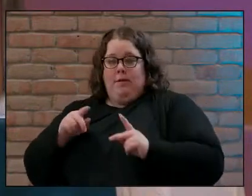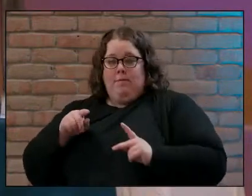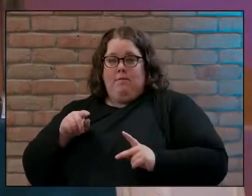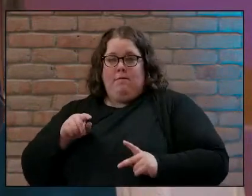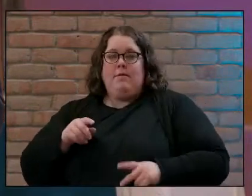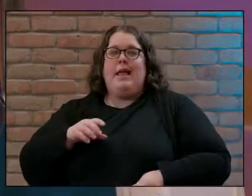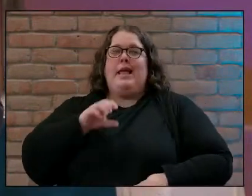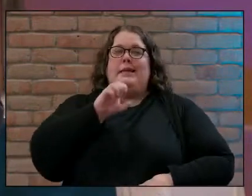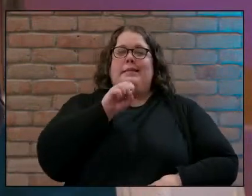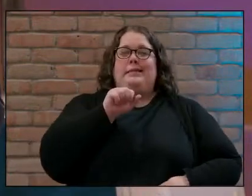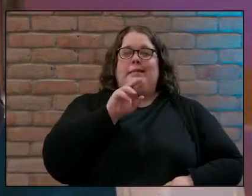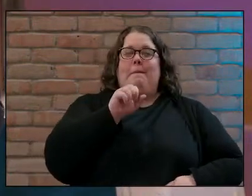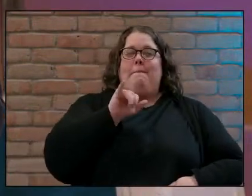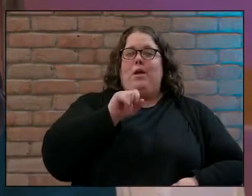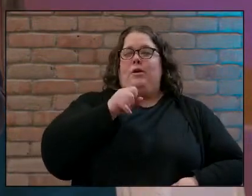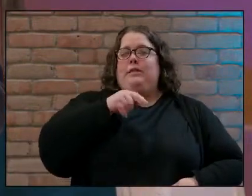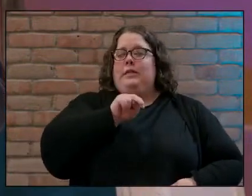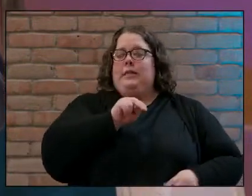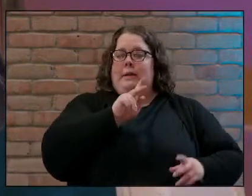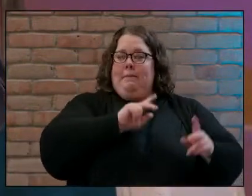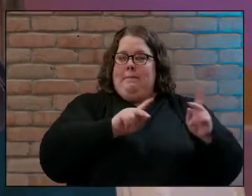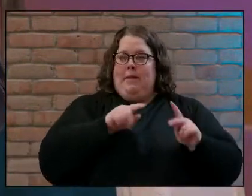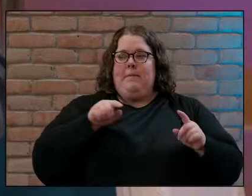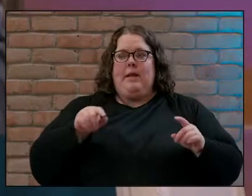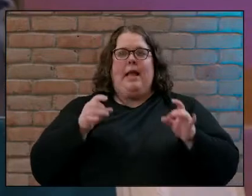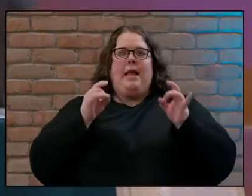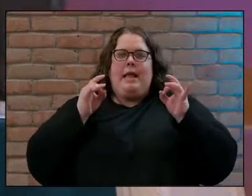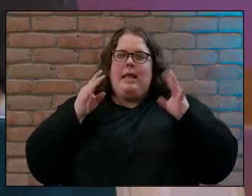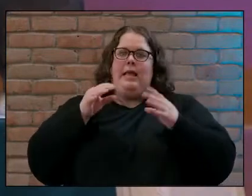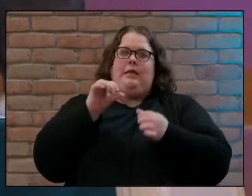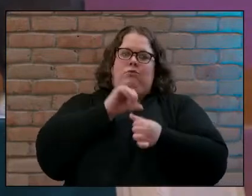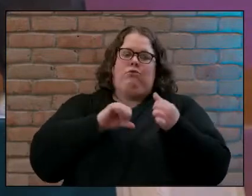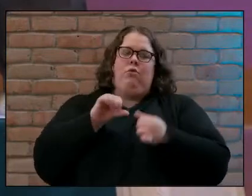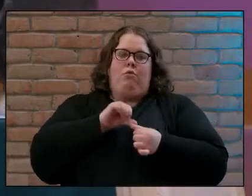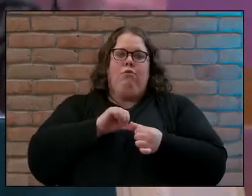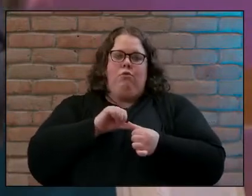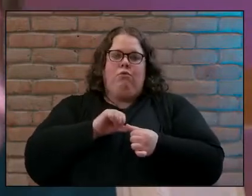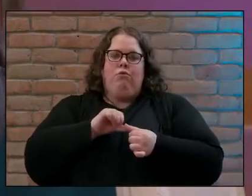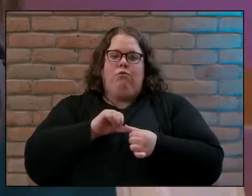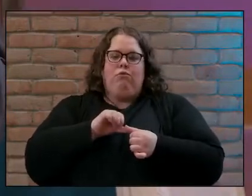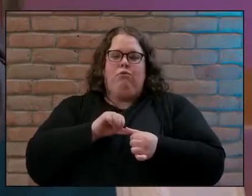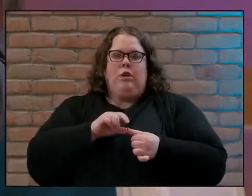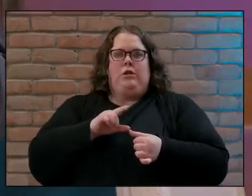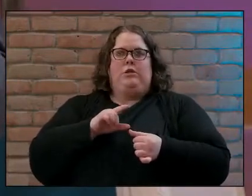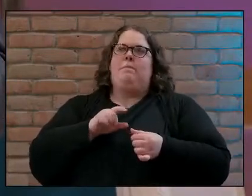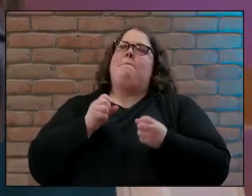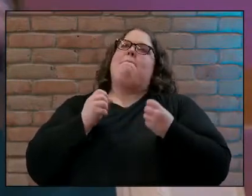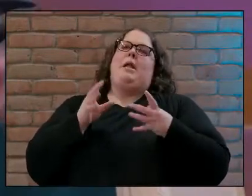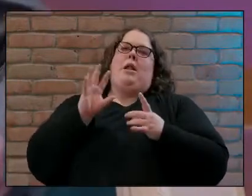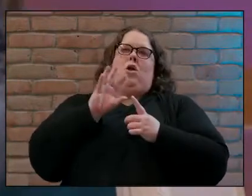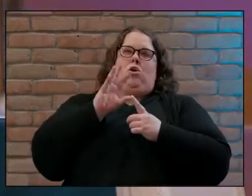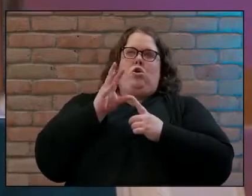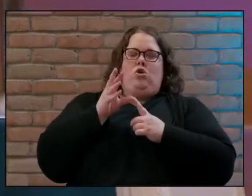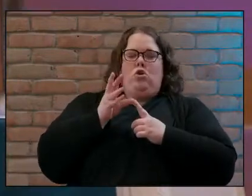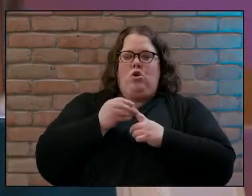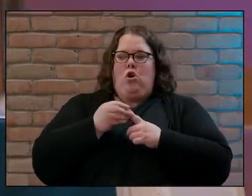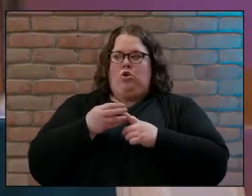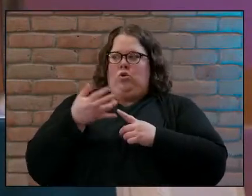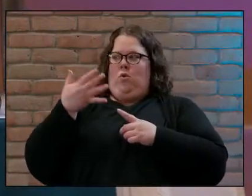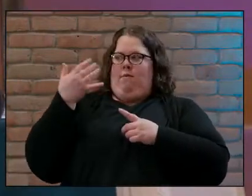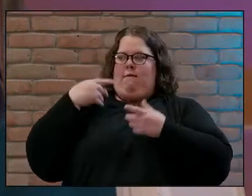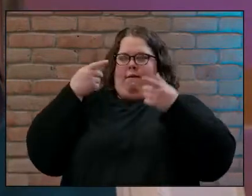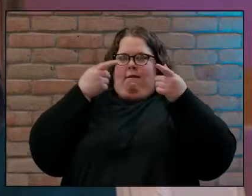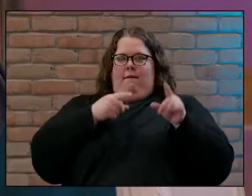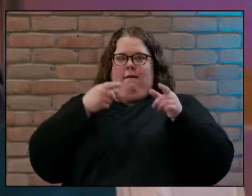dislike for one another that may be putting it mildly there's a lot of cultural history and things